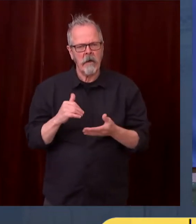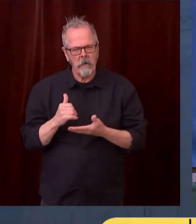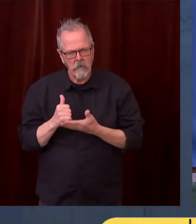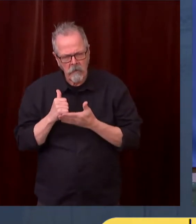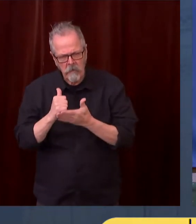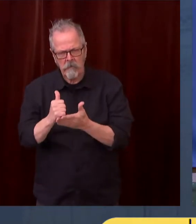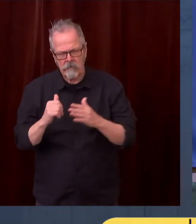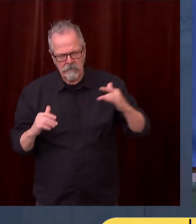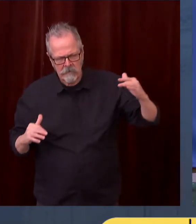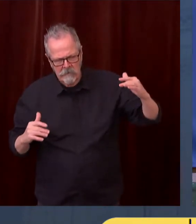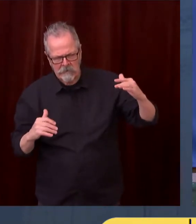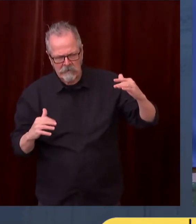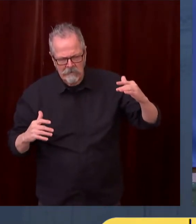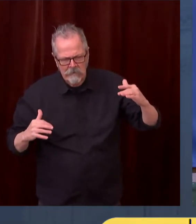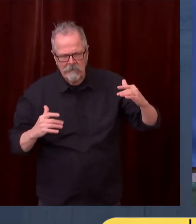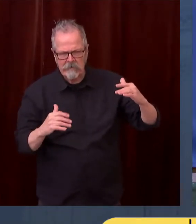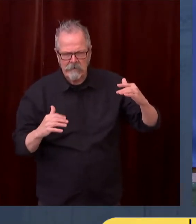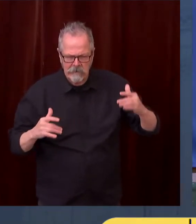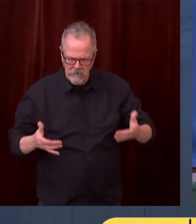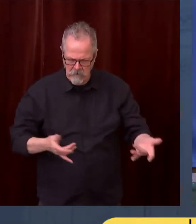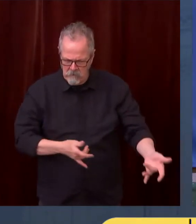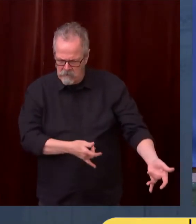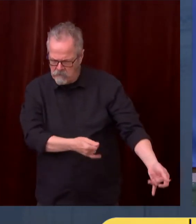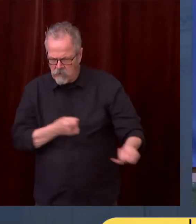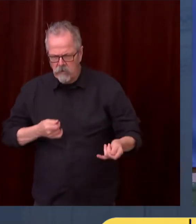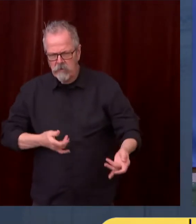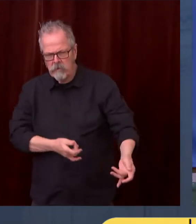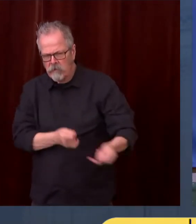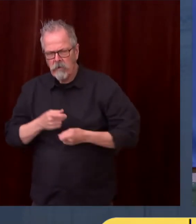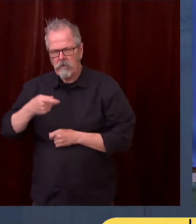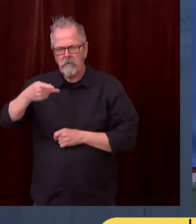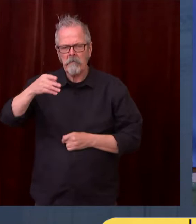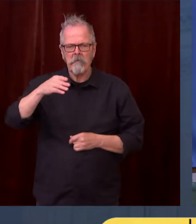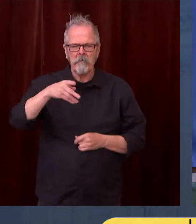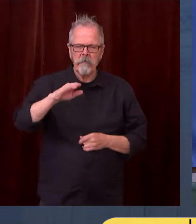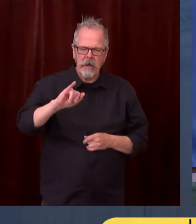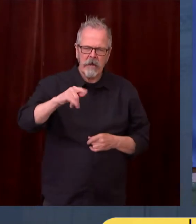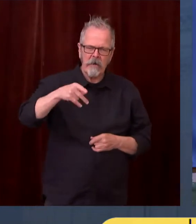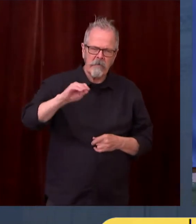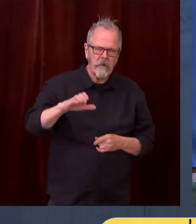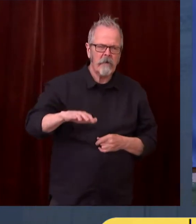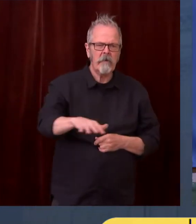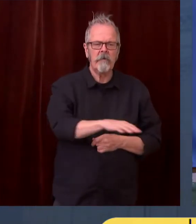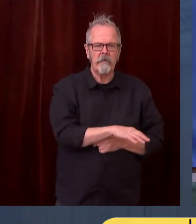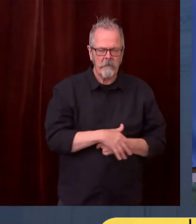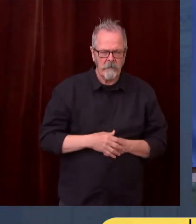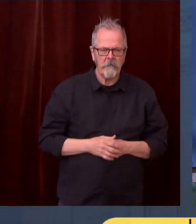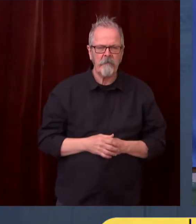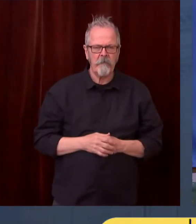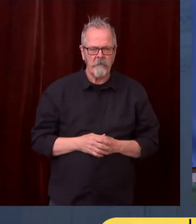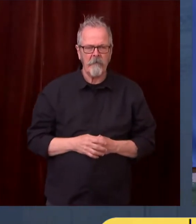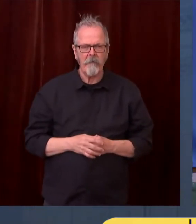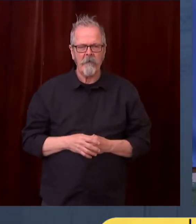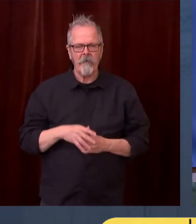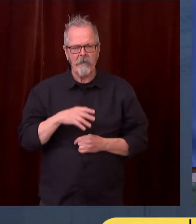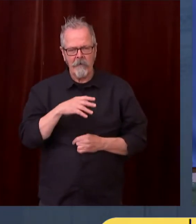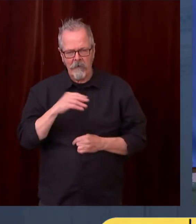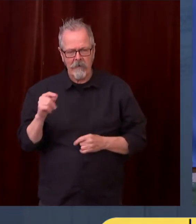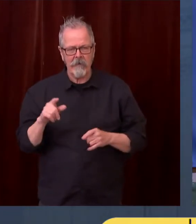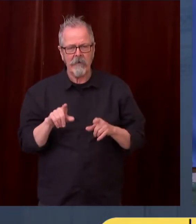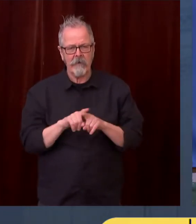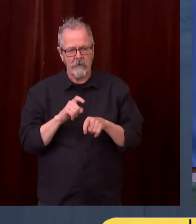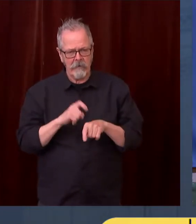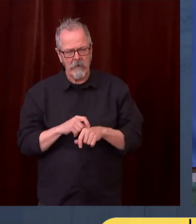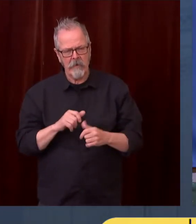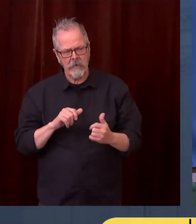It addresses injustice, the injustice of pollution, and the health damage done by carbon pollution and all of the pollutants